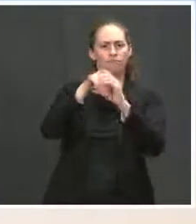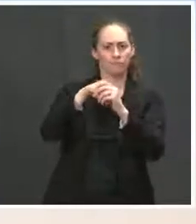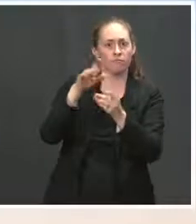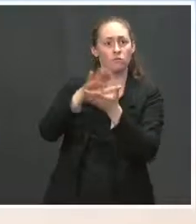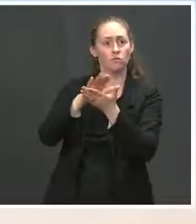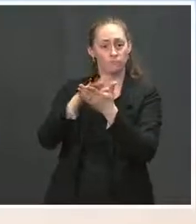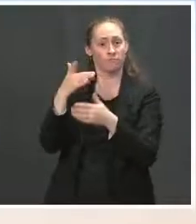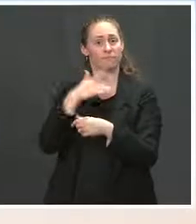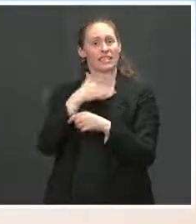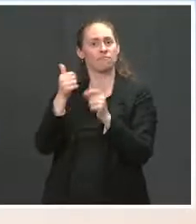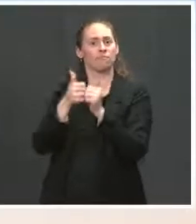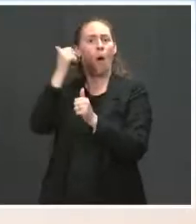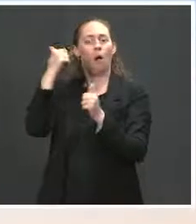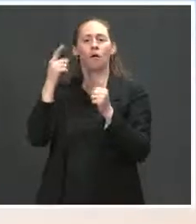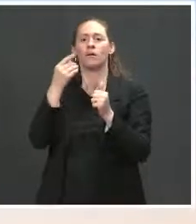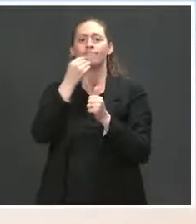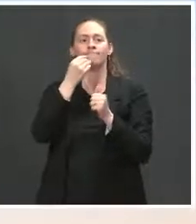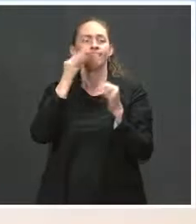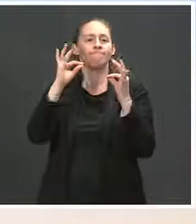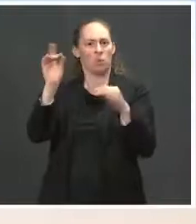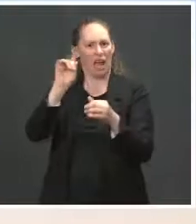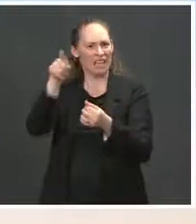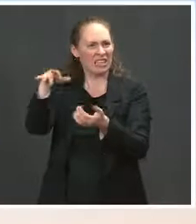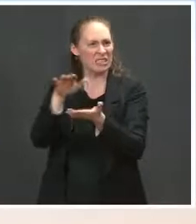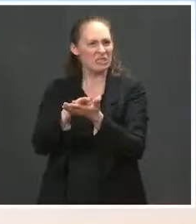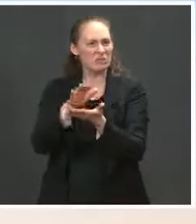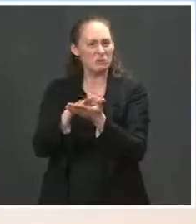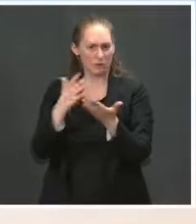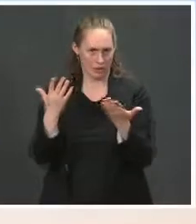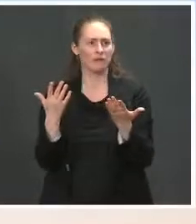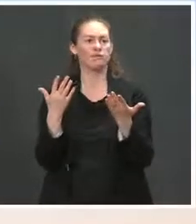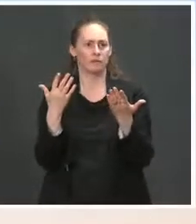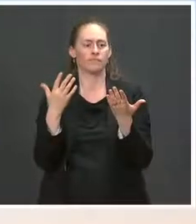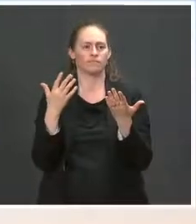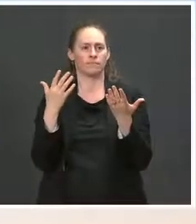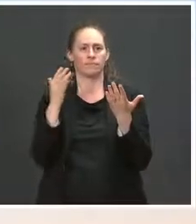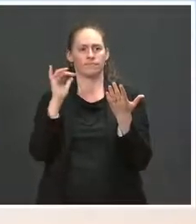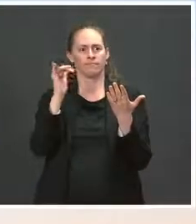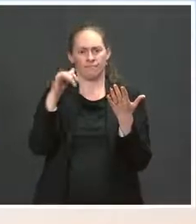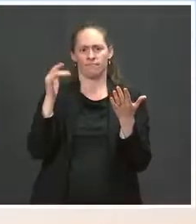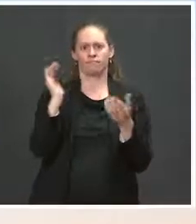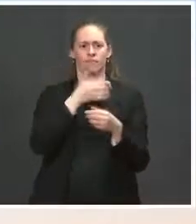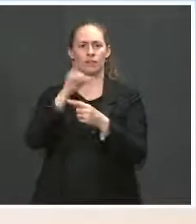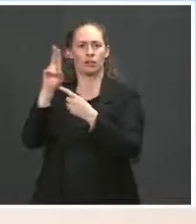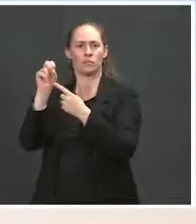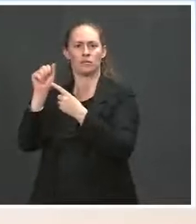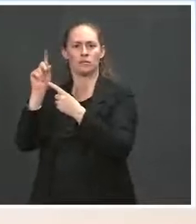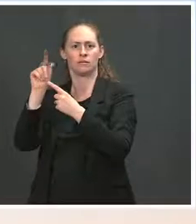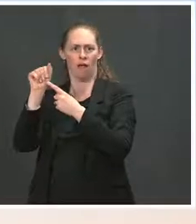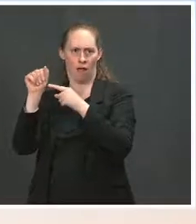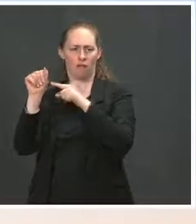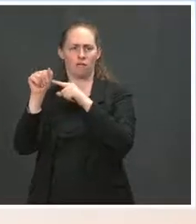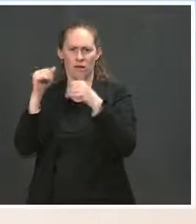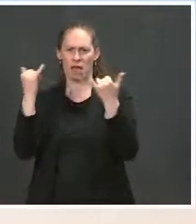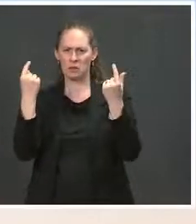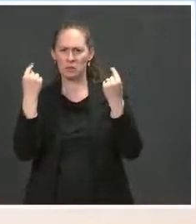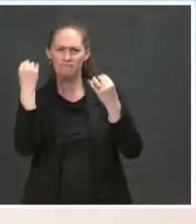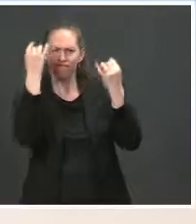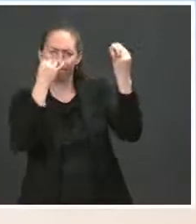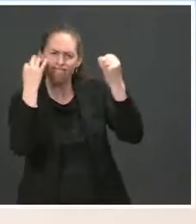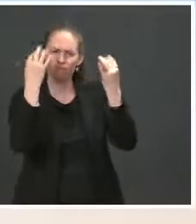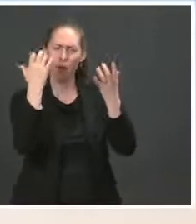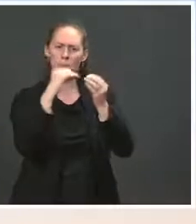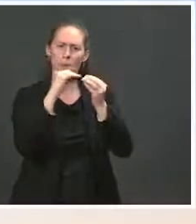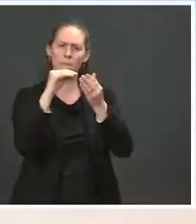to supply chain issues during the pandemic, USDA is giving schools added resources to maintain the nutrition standards of the school meal